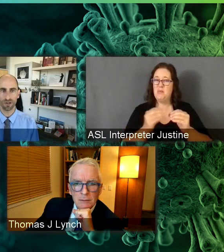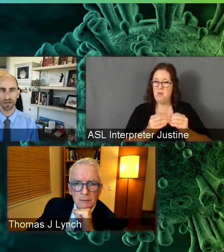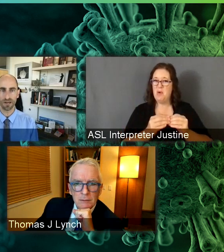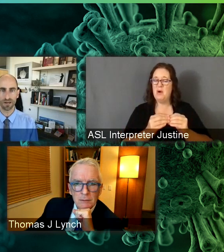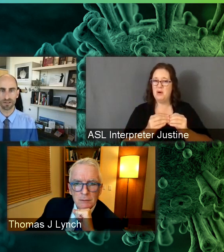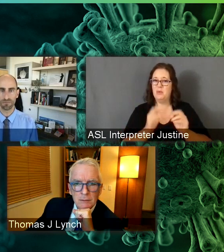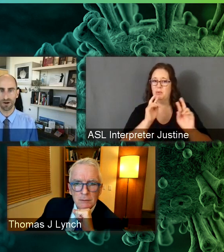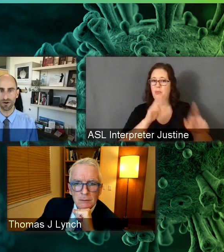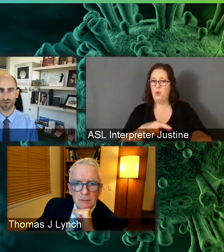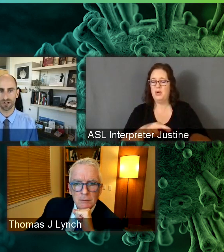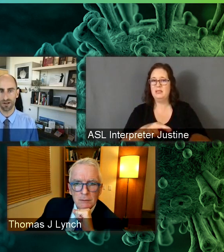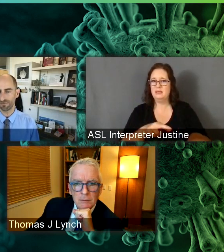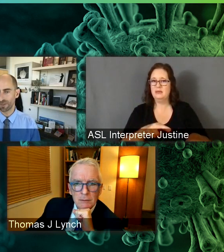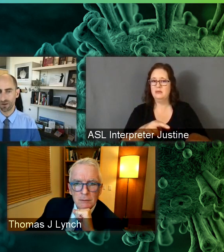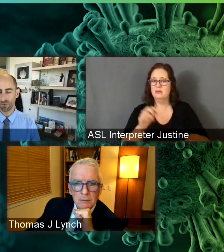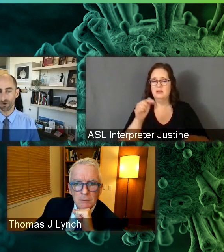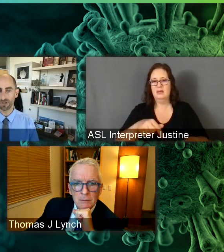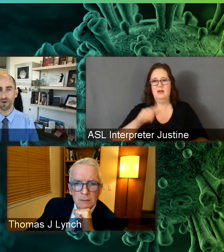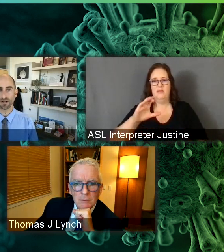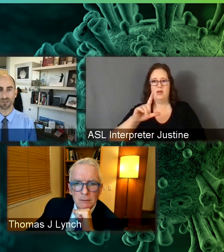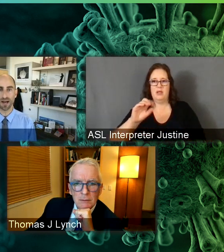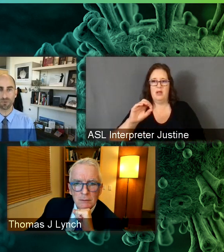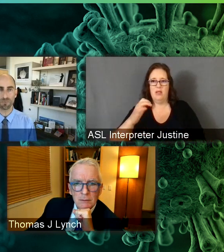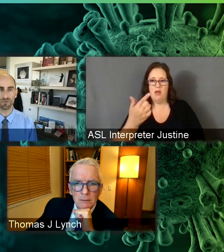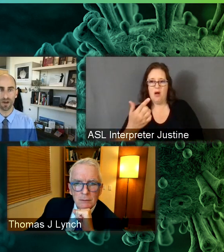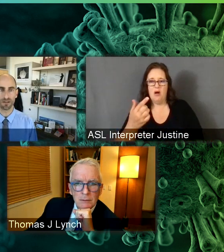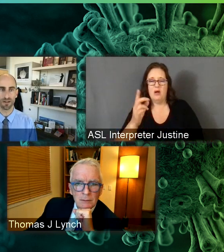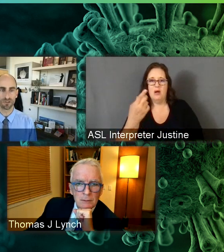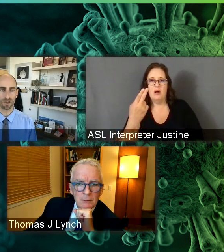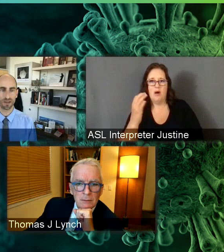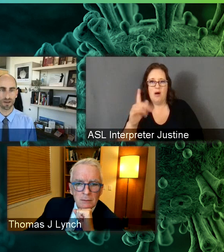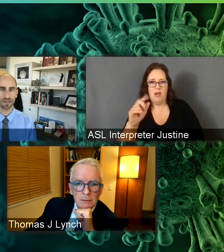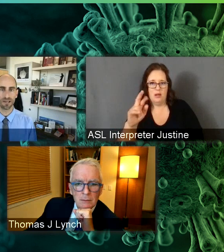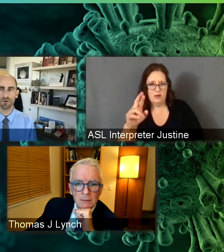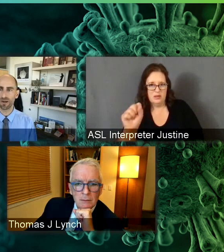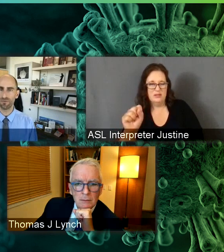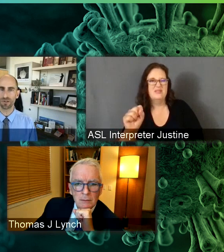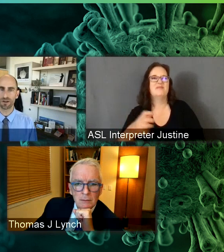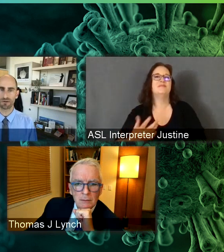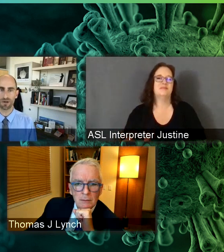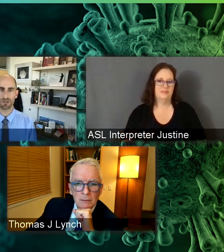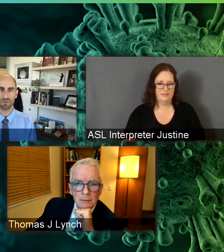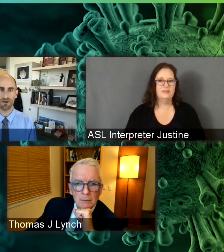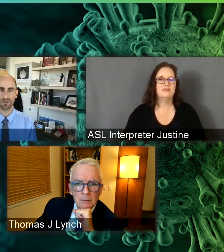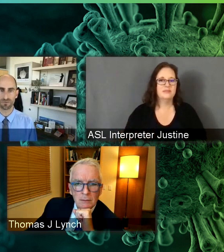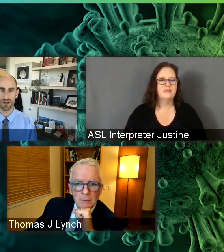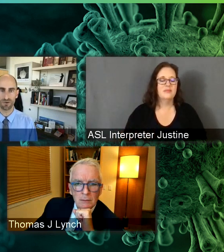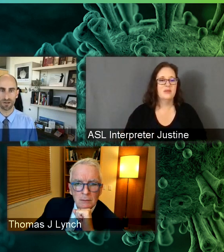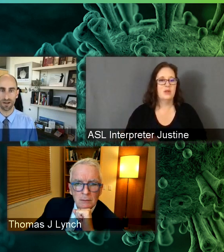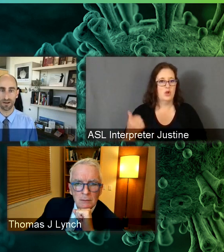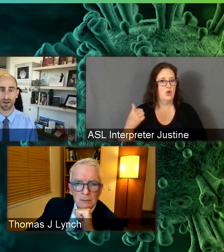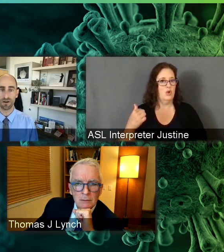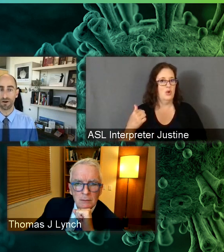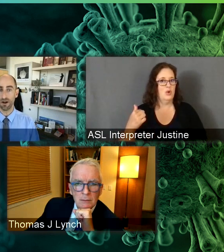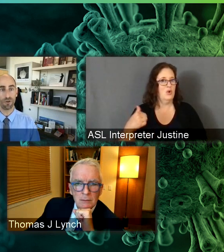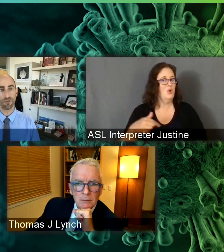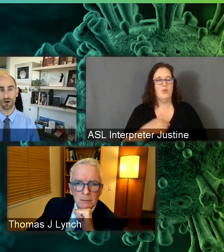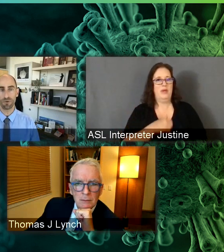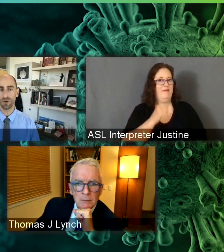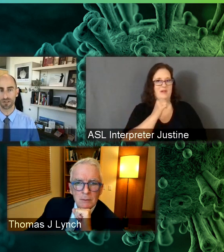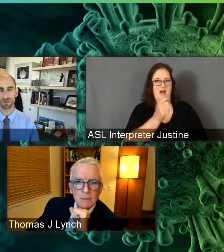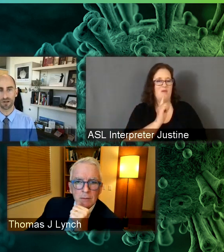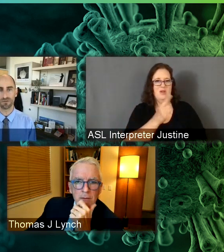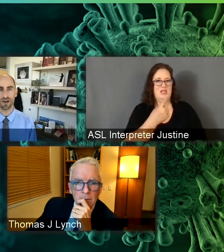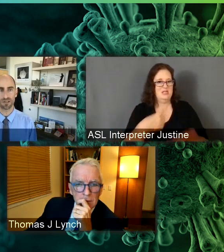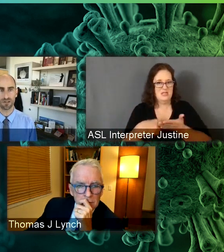work is definitely needed to better understand what are the risk factors and how do we prevent it? And so I think a key that we haven't really talked much about in this venue today are other